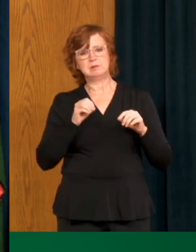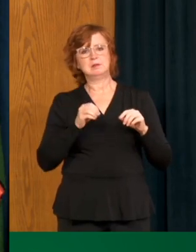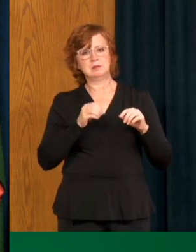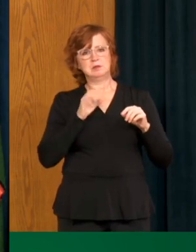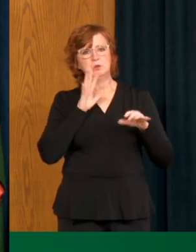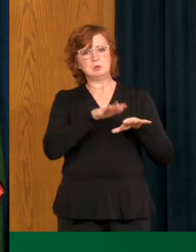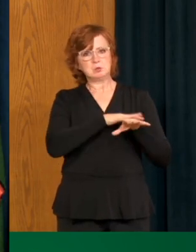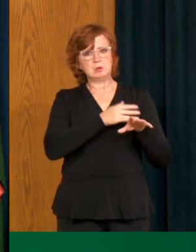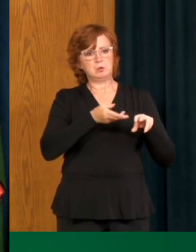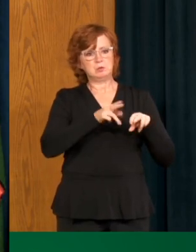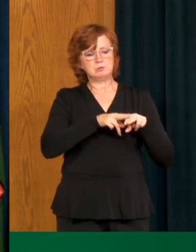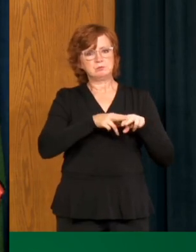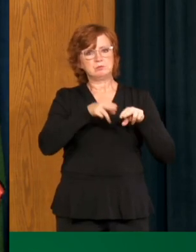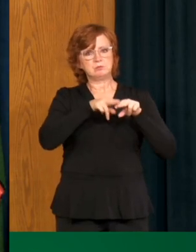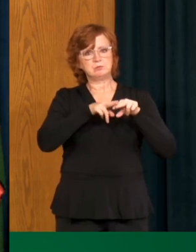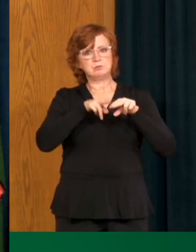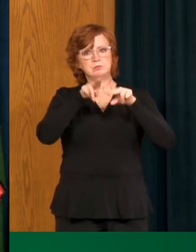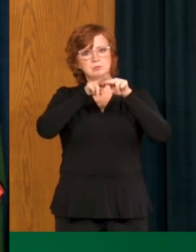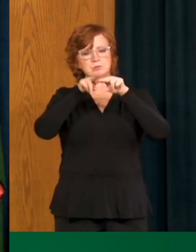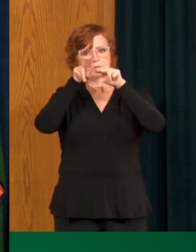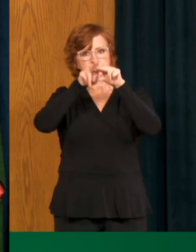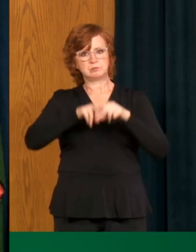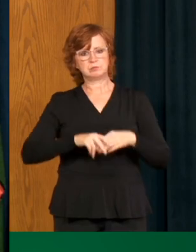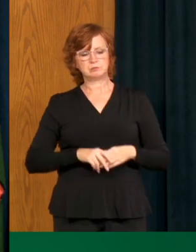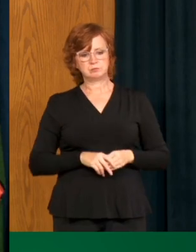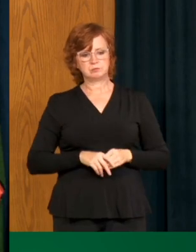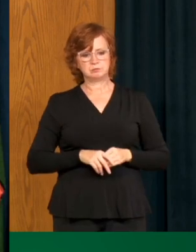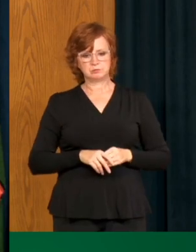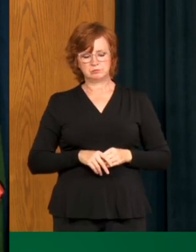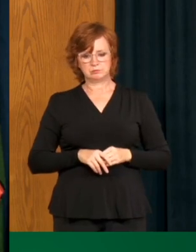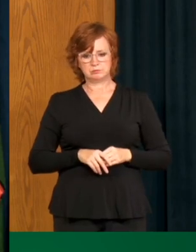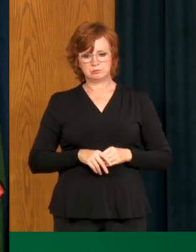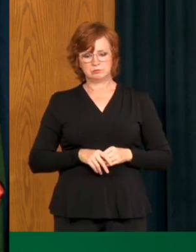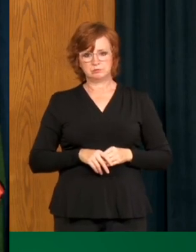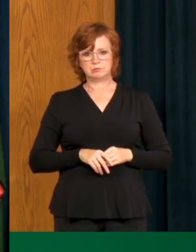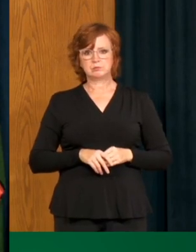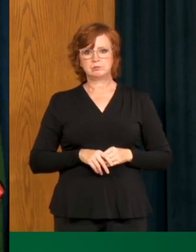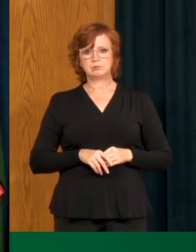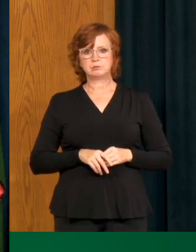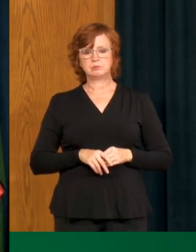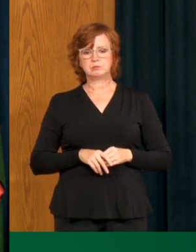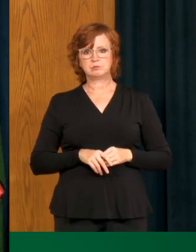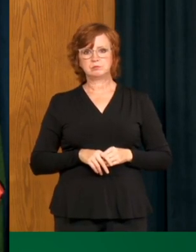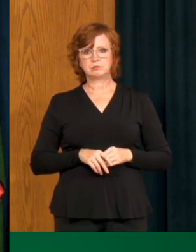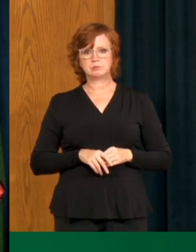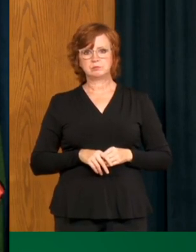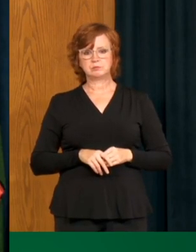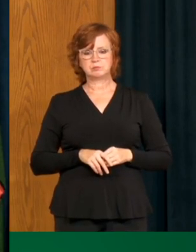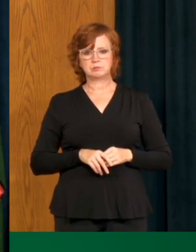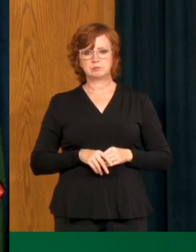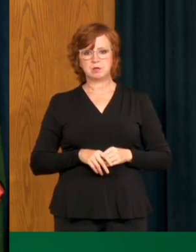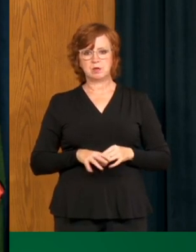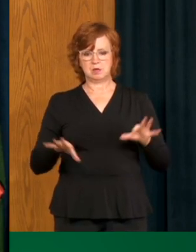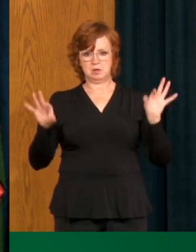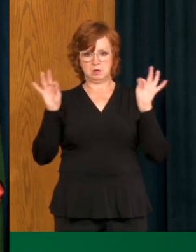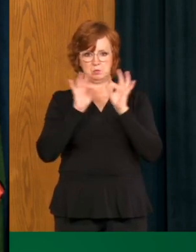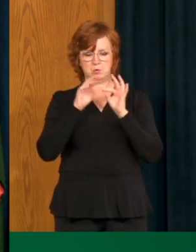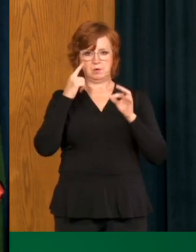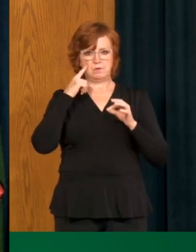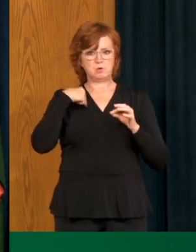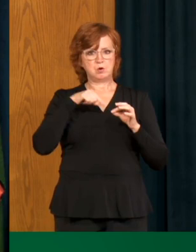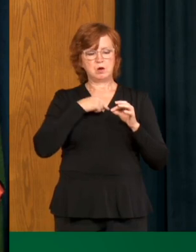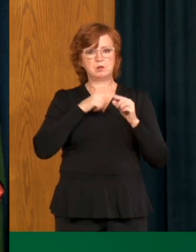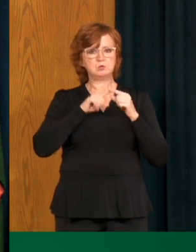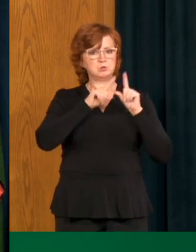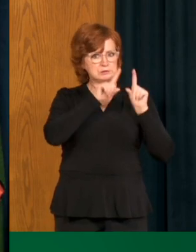our testing capacity, the testing numbers are a different conversation, but the testing capacity that we have is important for us to have as we go